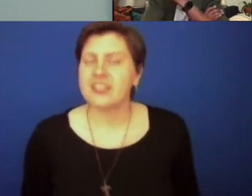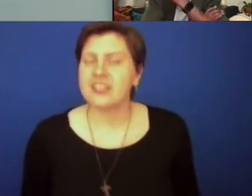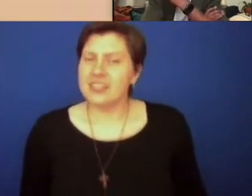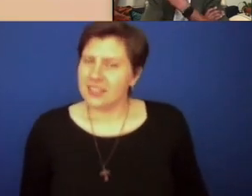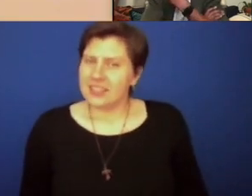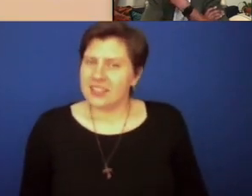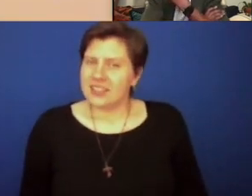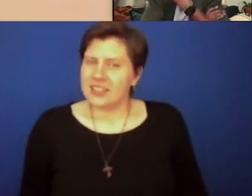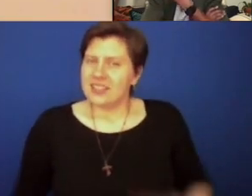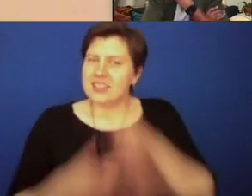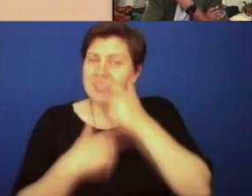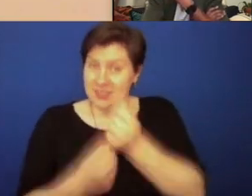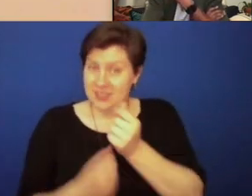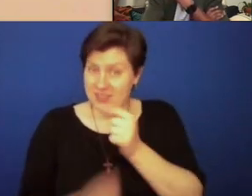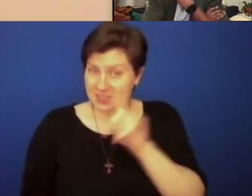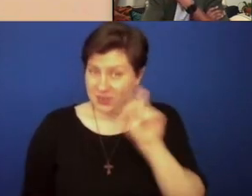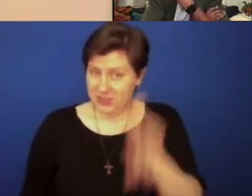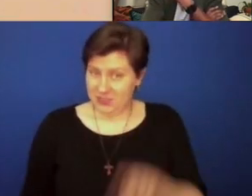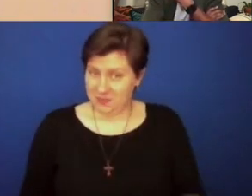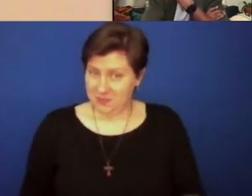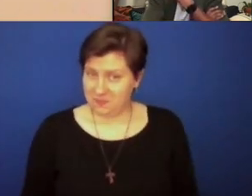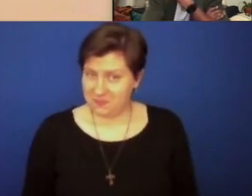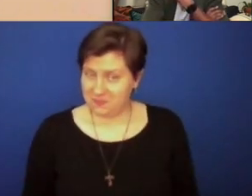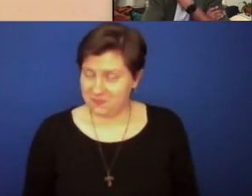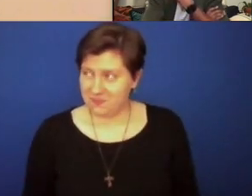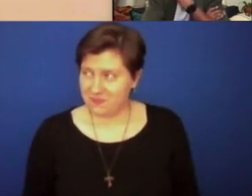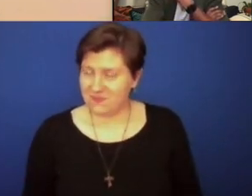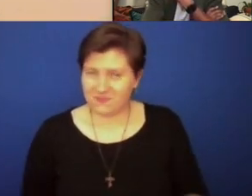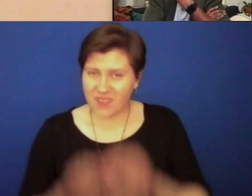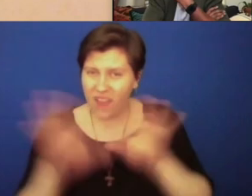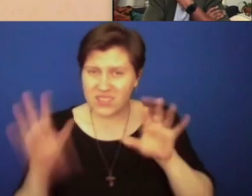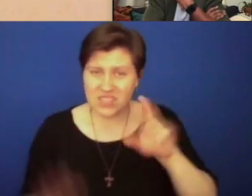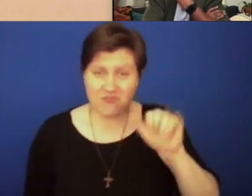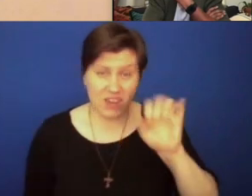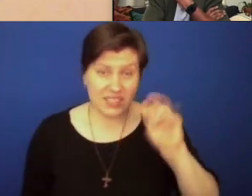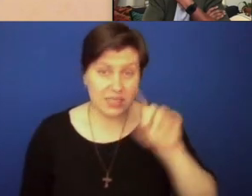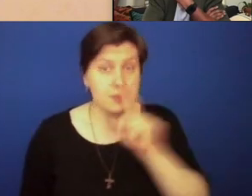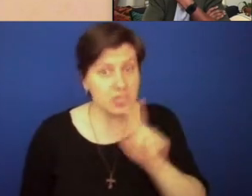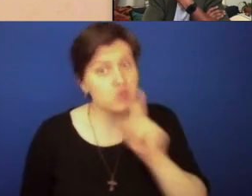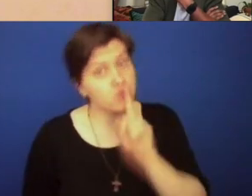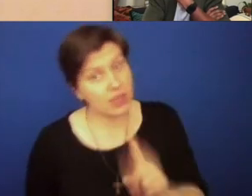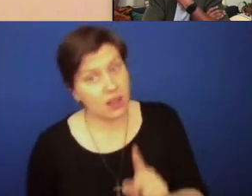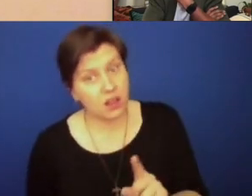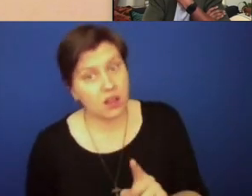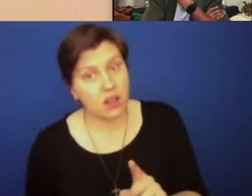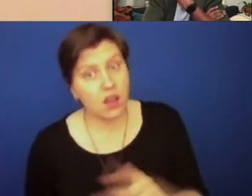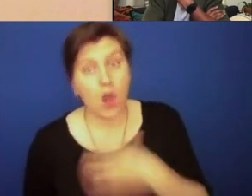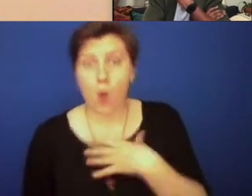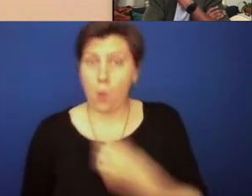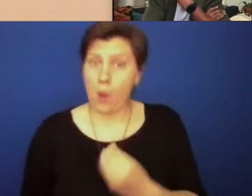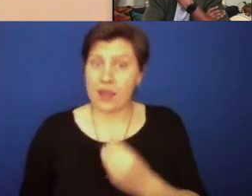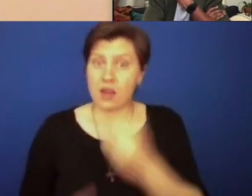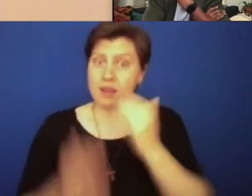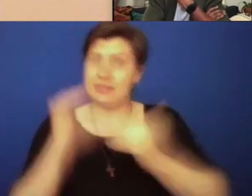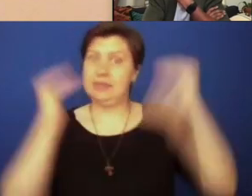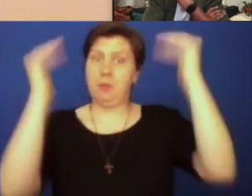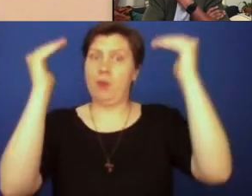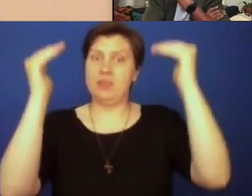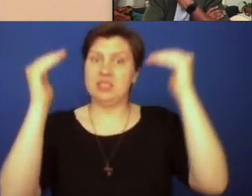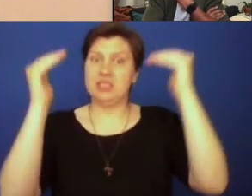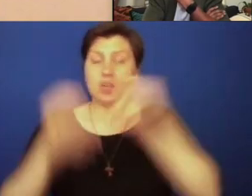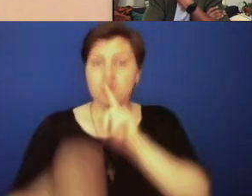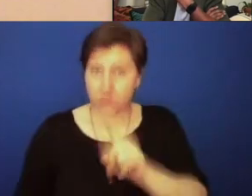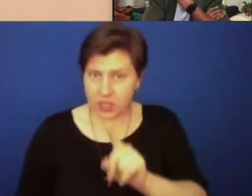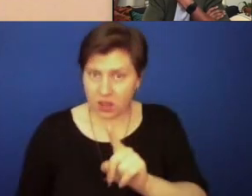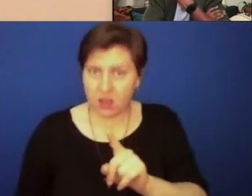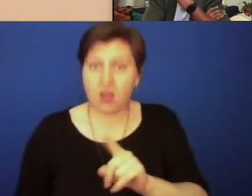You know, it's, um, it's a very interesting question. Obviously racism, our racism is real. Um, white supremacy is real in our history